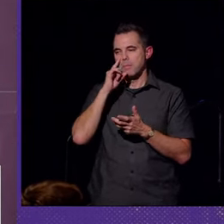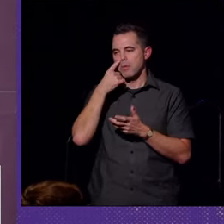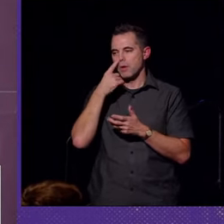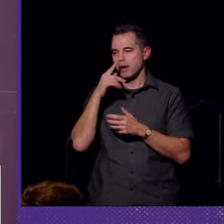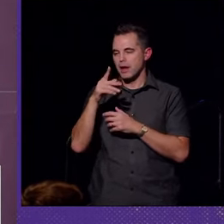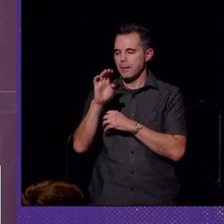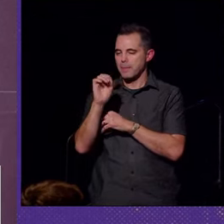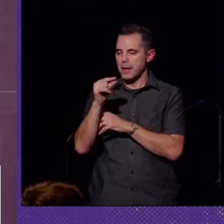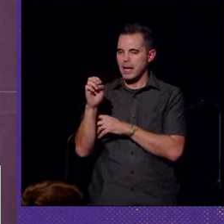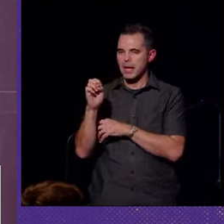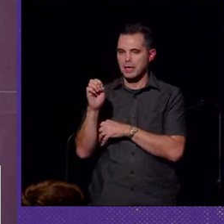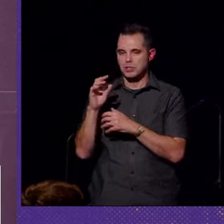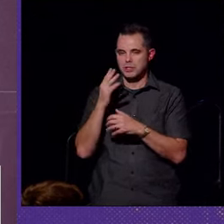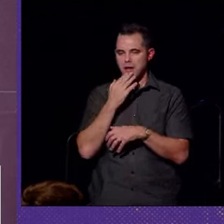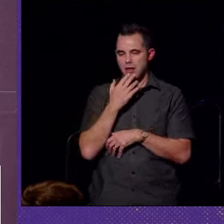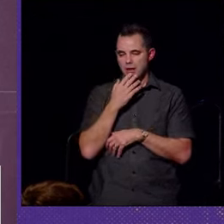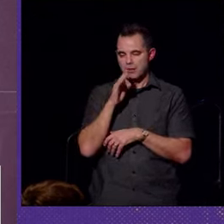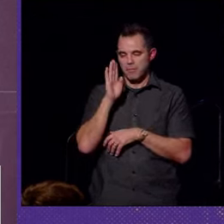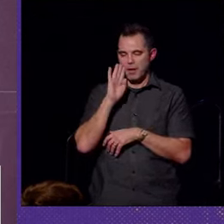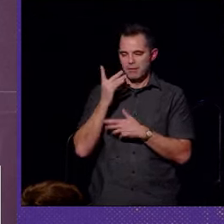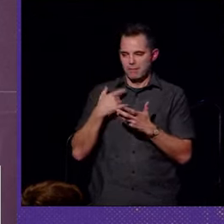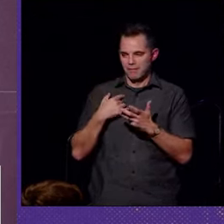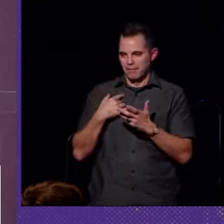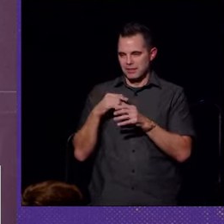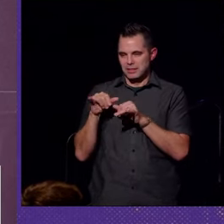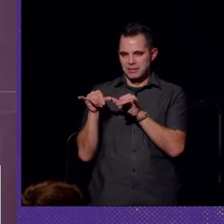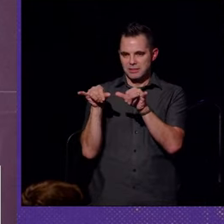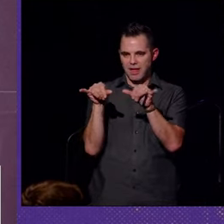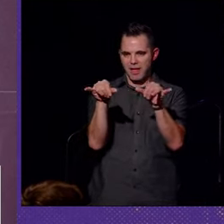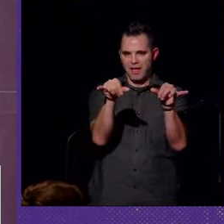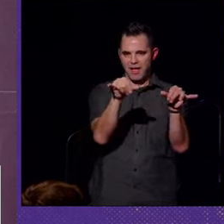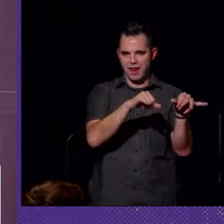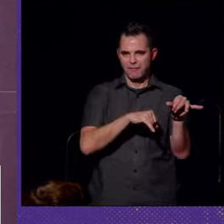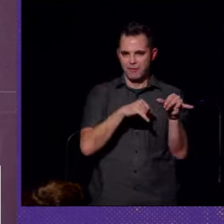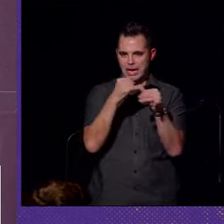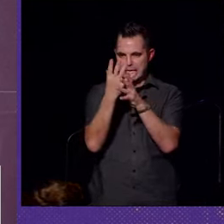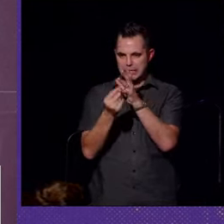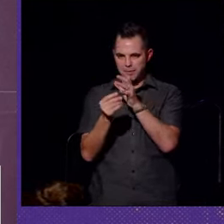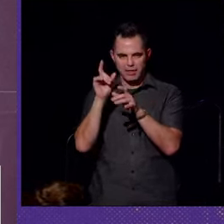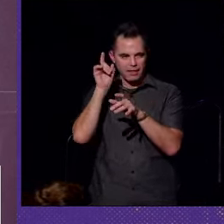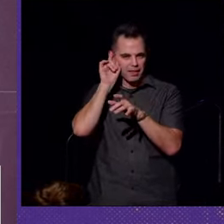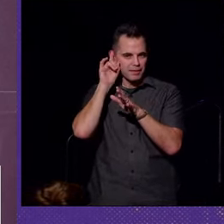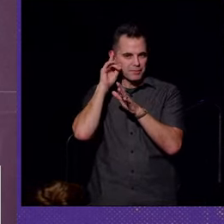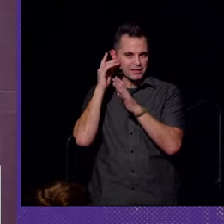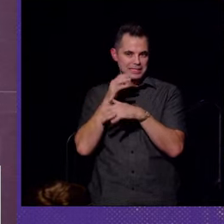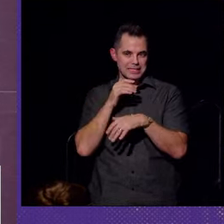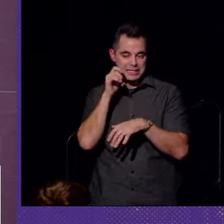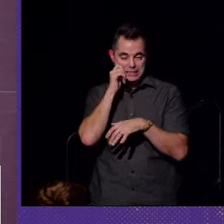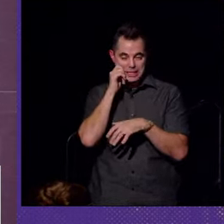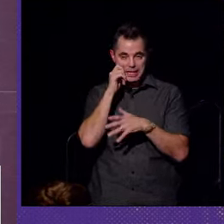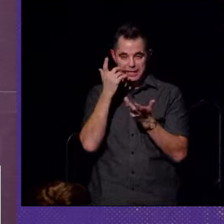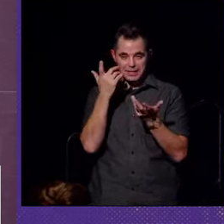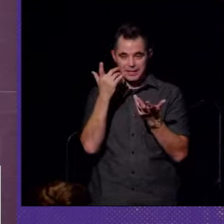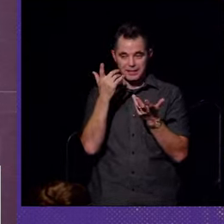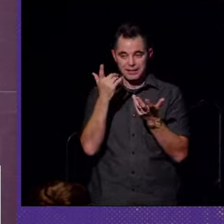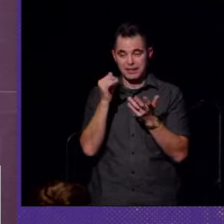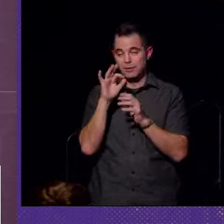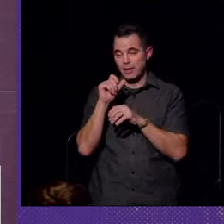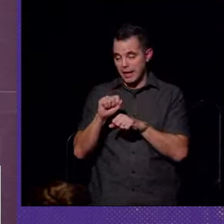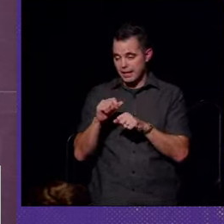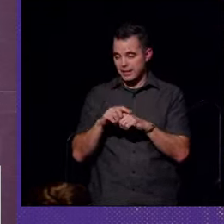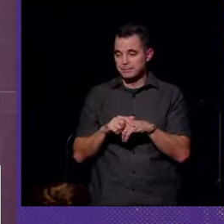color that was standard for disappearing the hearing aid against the skin, echoing again